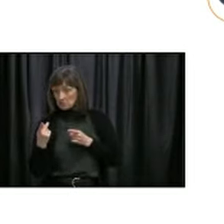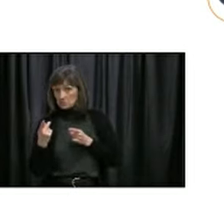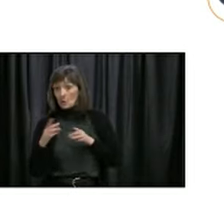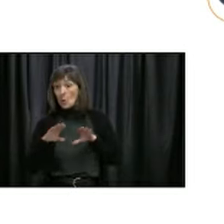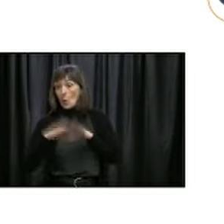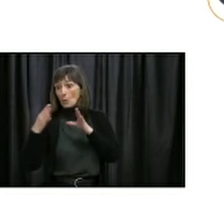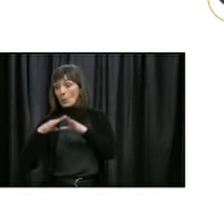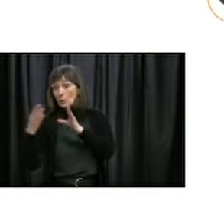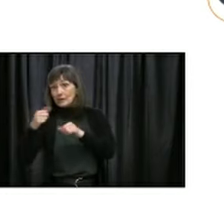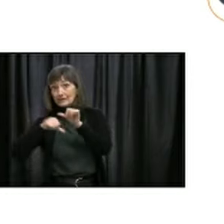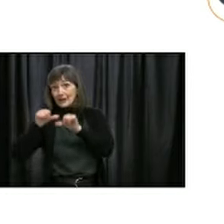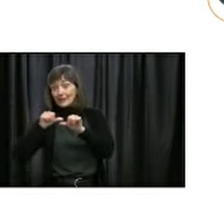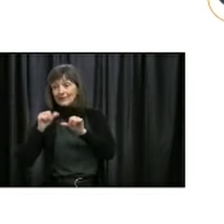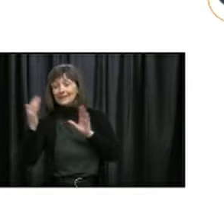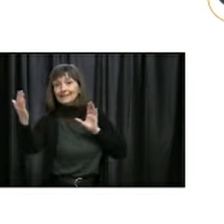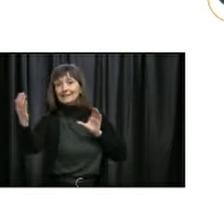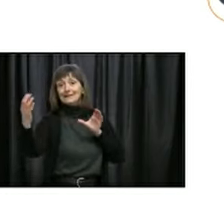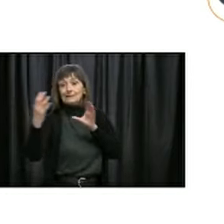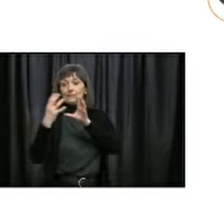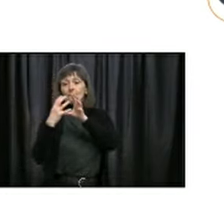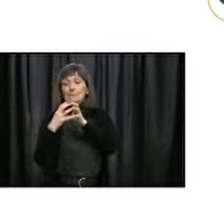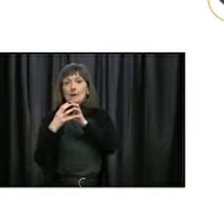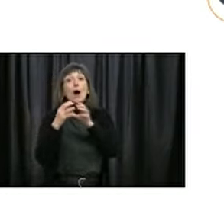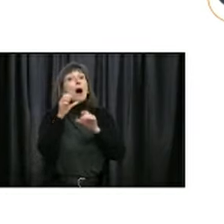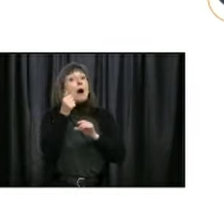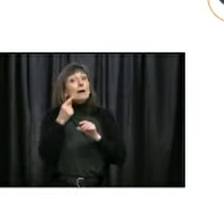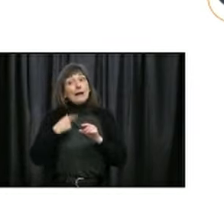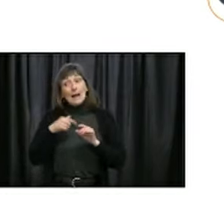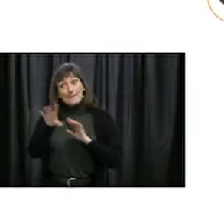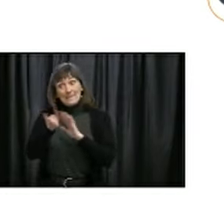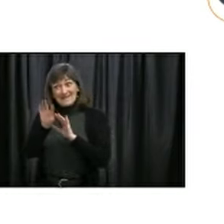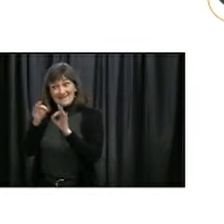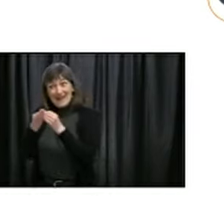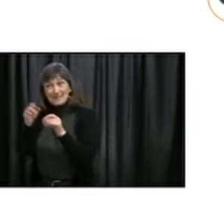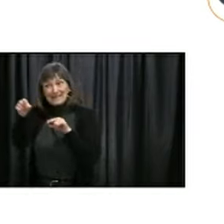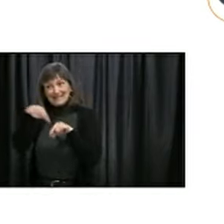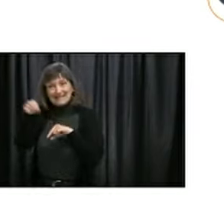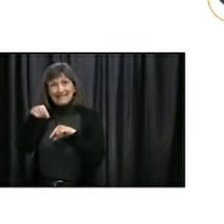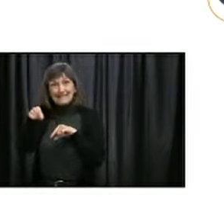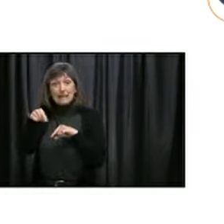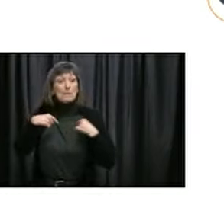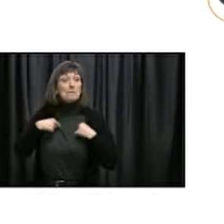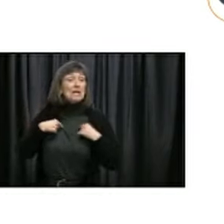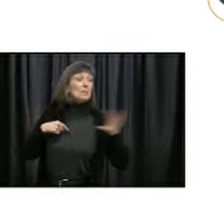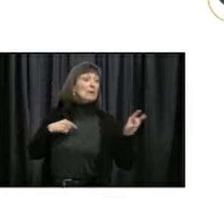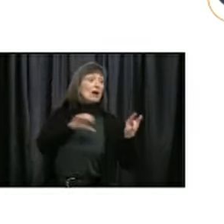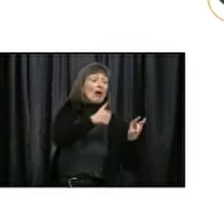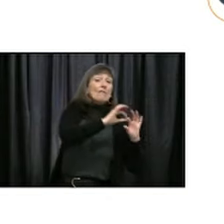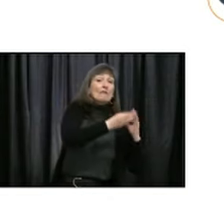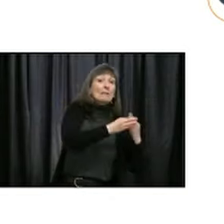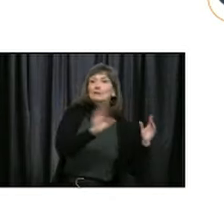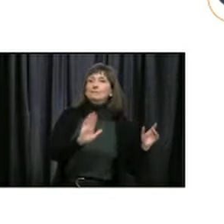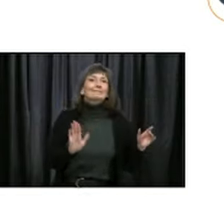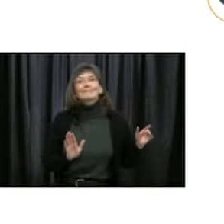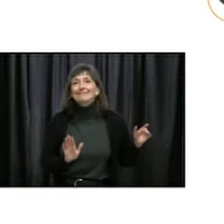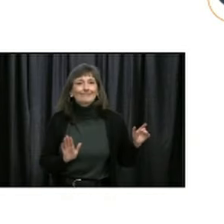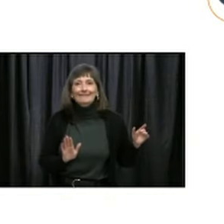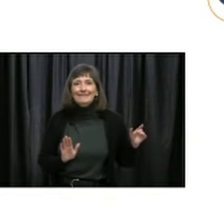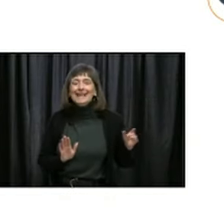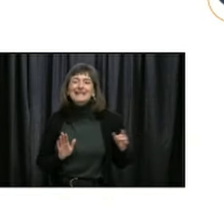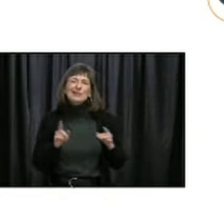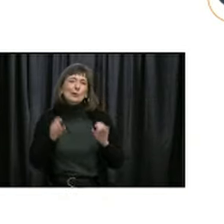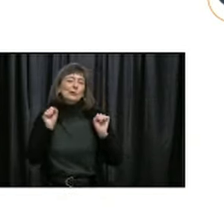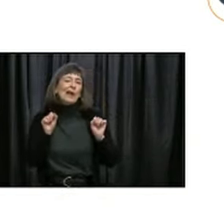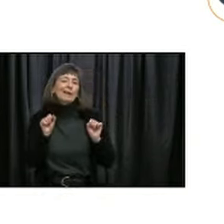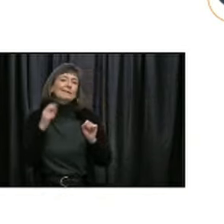and you should not have close contact with anyone else outside of the two-household bubble. So you can have a double